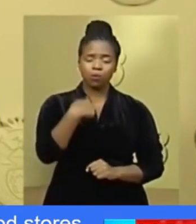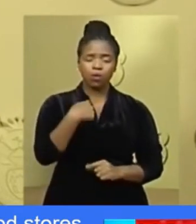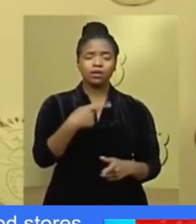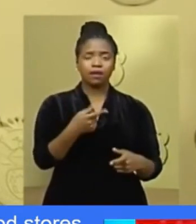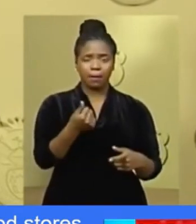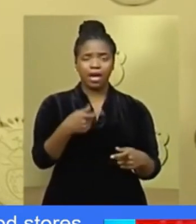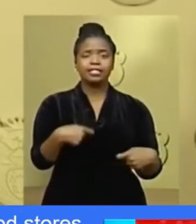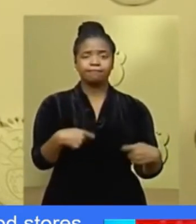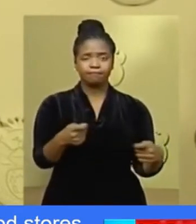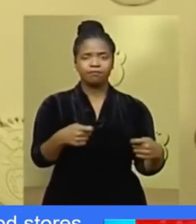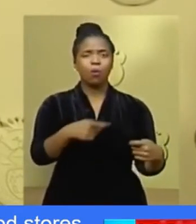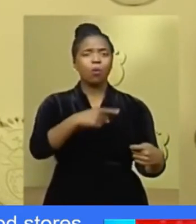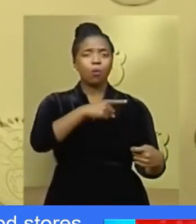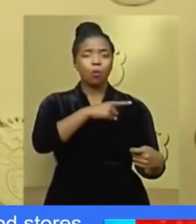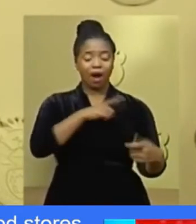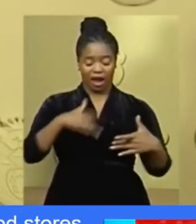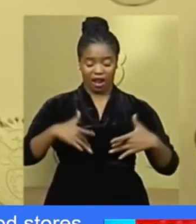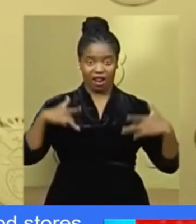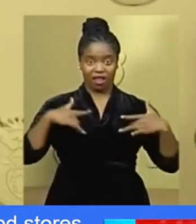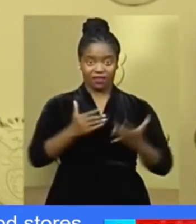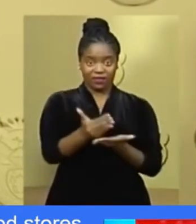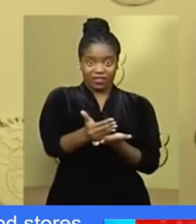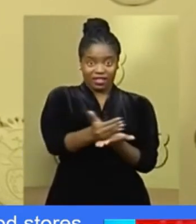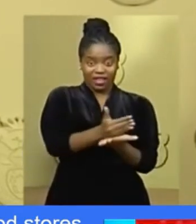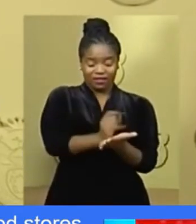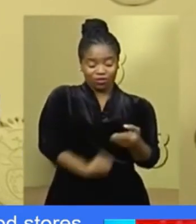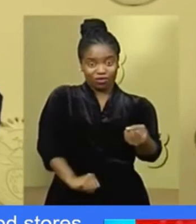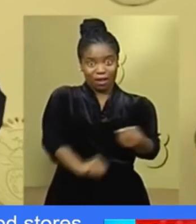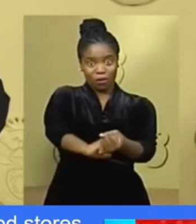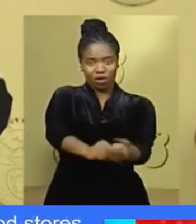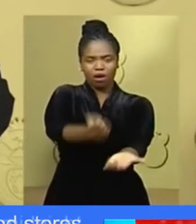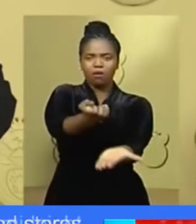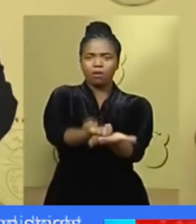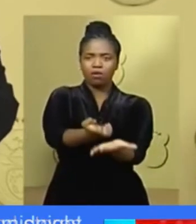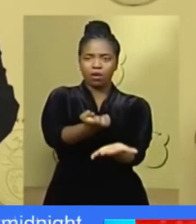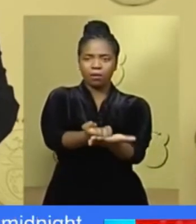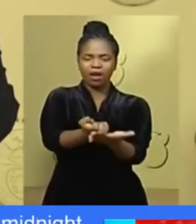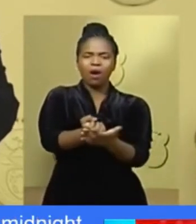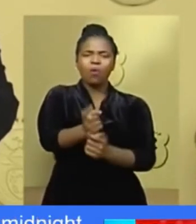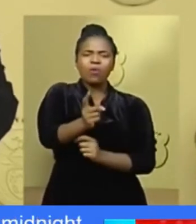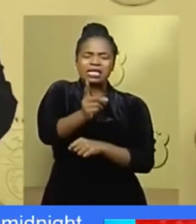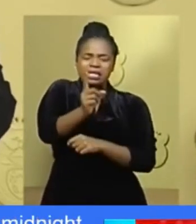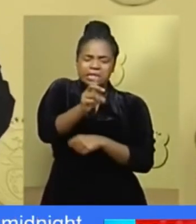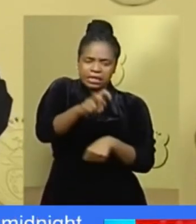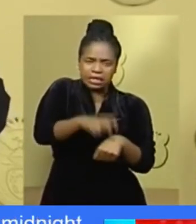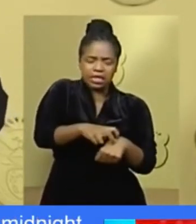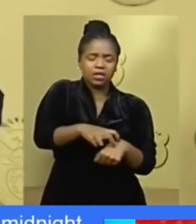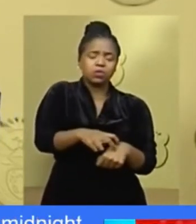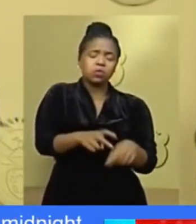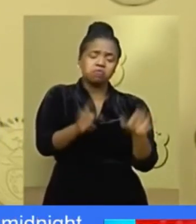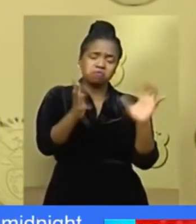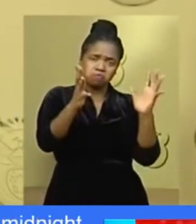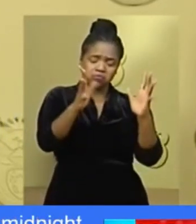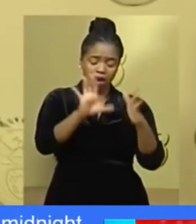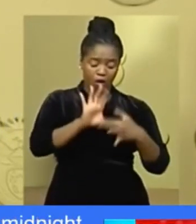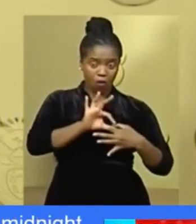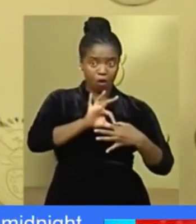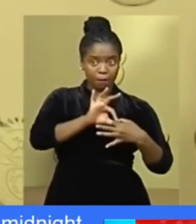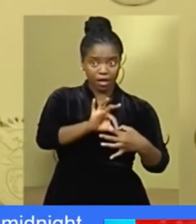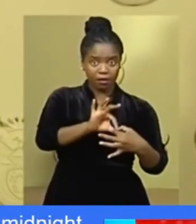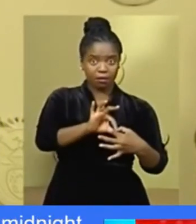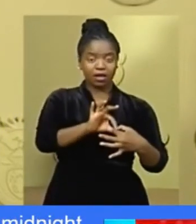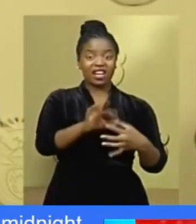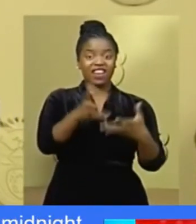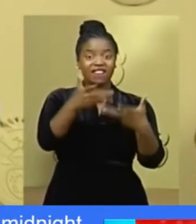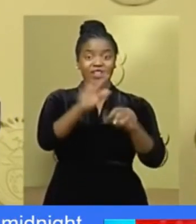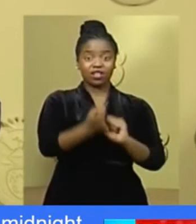lives and to support the economy. In this regard we must applaud the commitment that